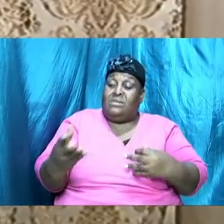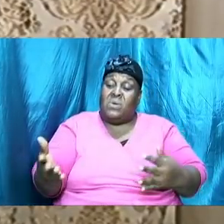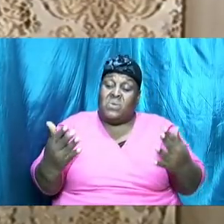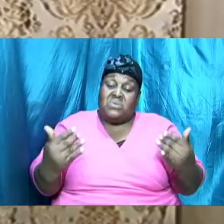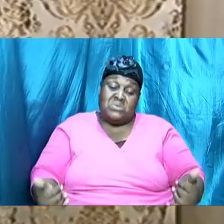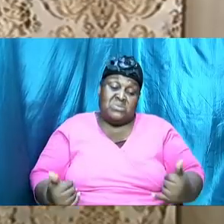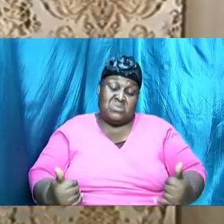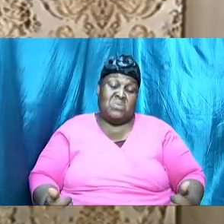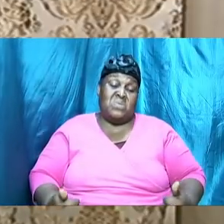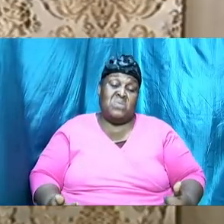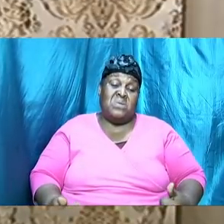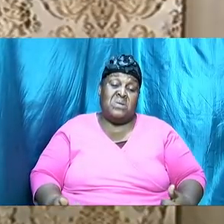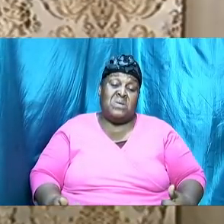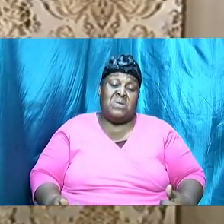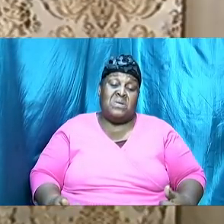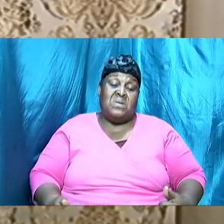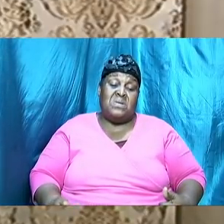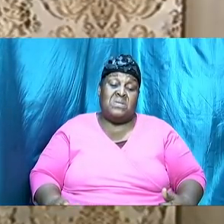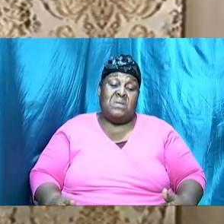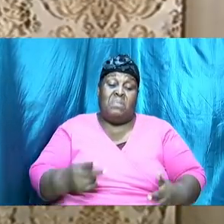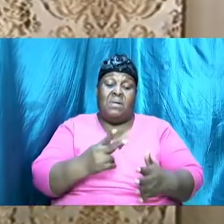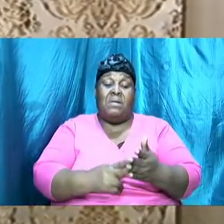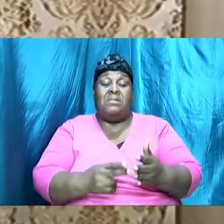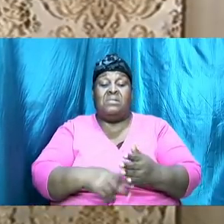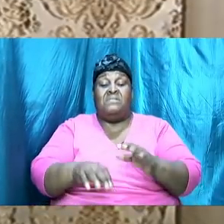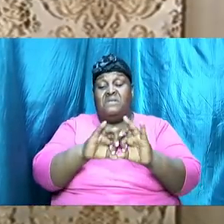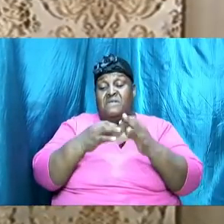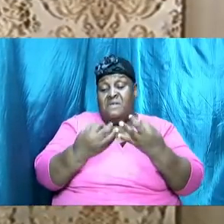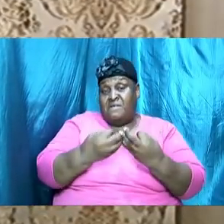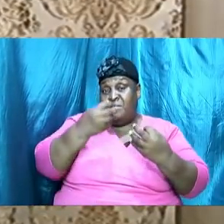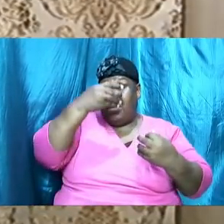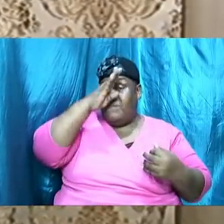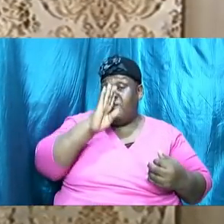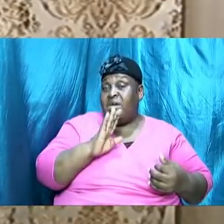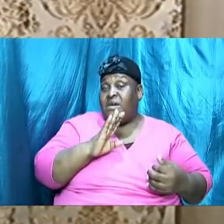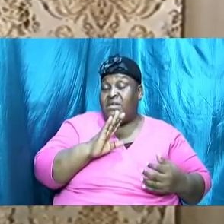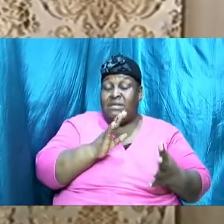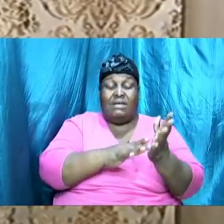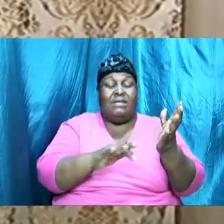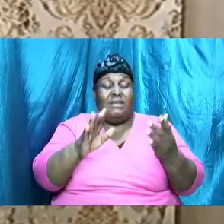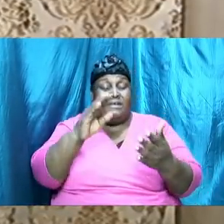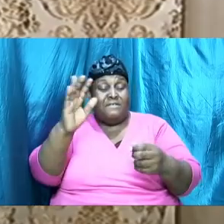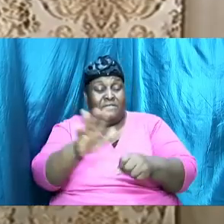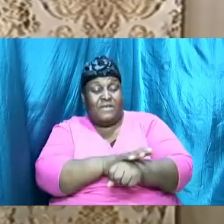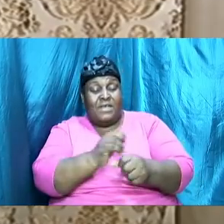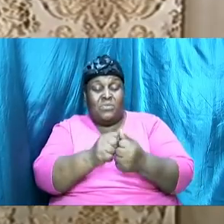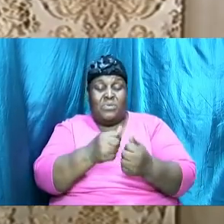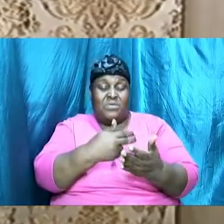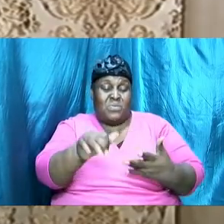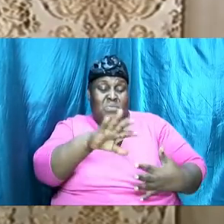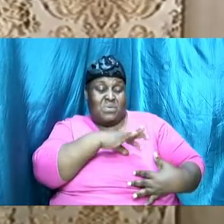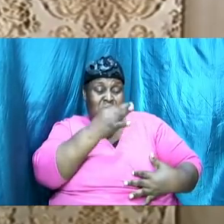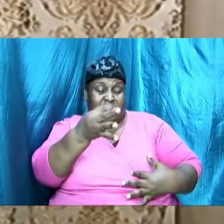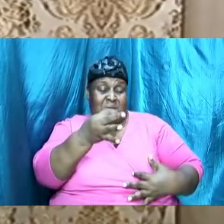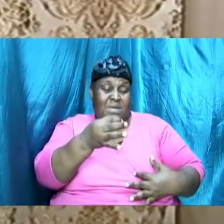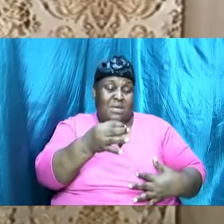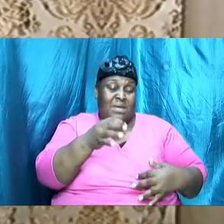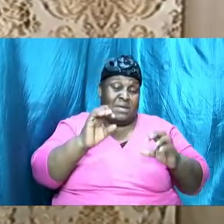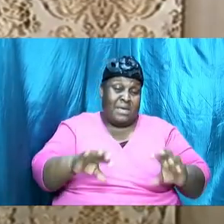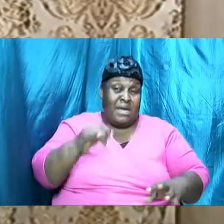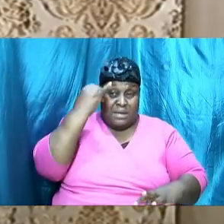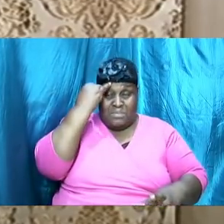very thing that Jesus spoke about was now here and they were filled with the Holy Ghost so imagine that